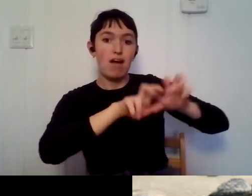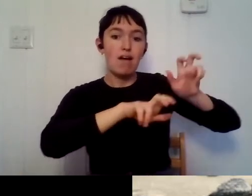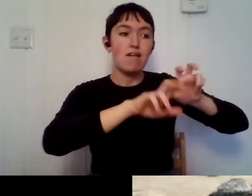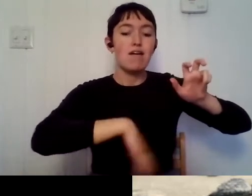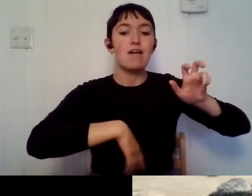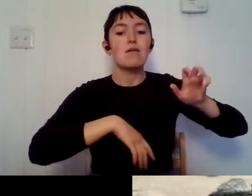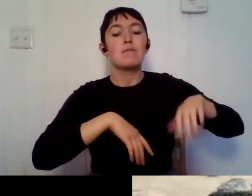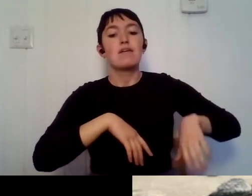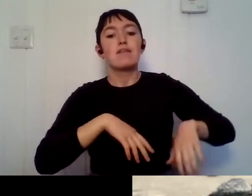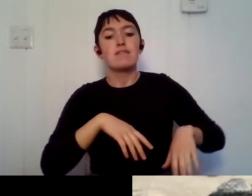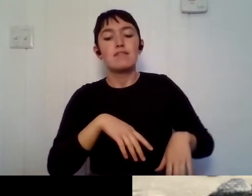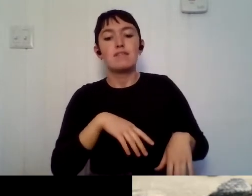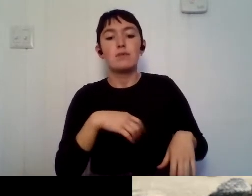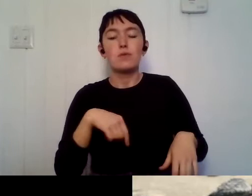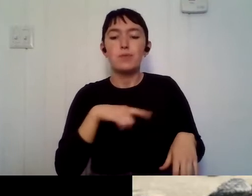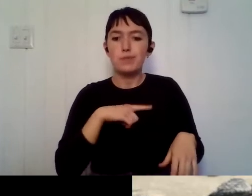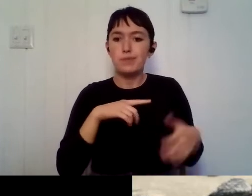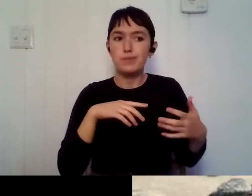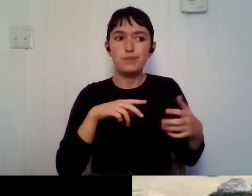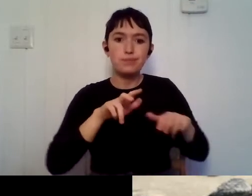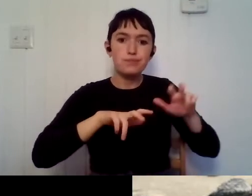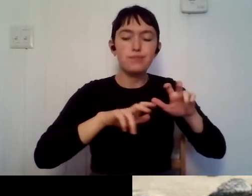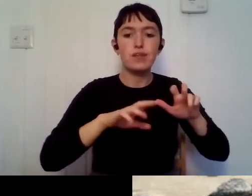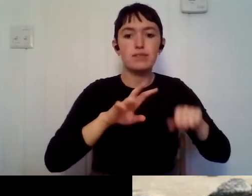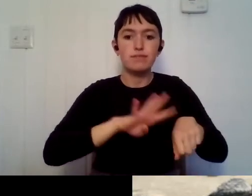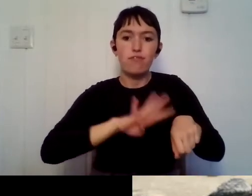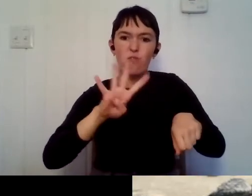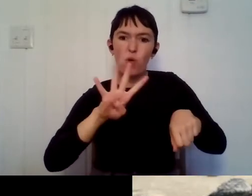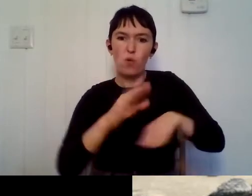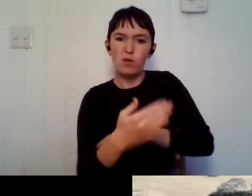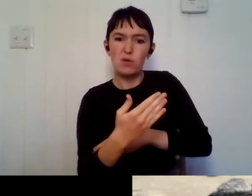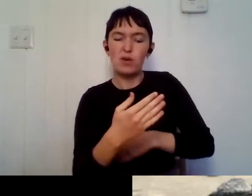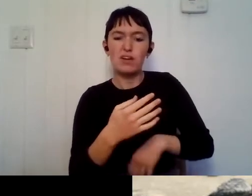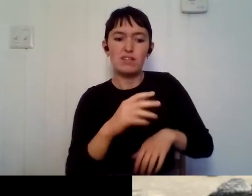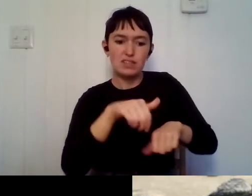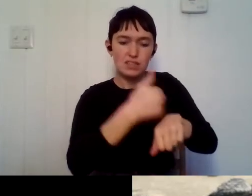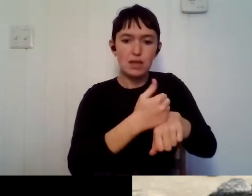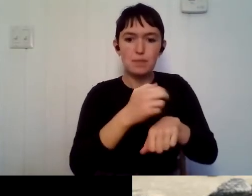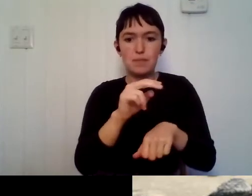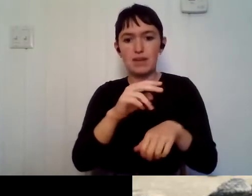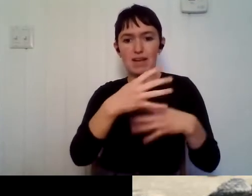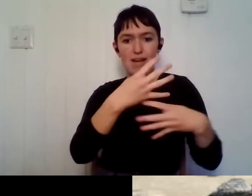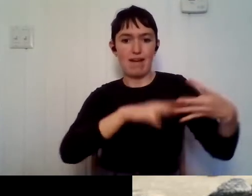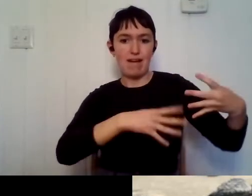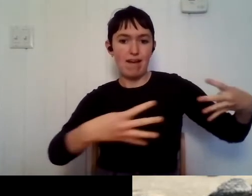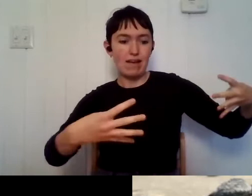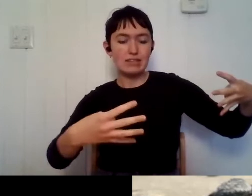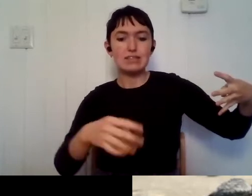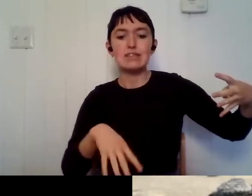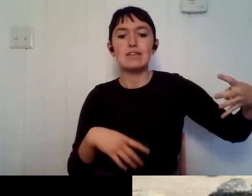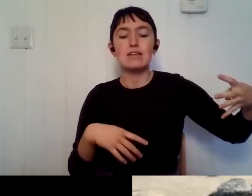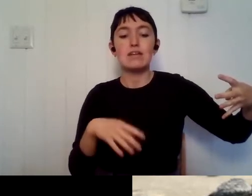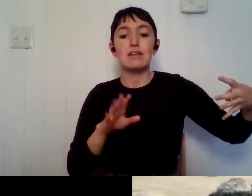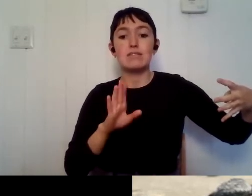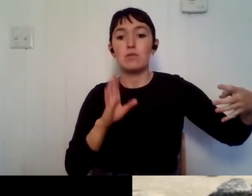and we would go up like around four o'clock to set up the nets. And then we wouldn't come down to sometimes midnight or later,